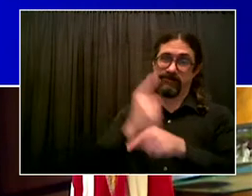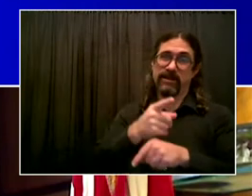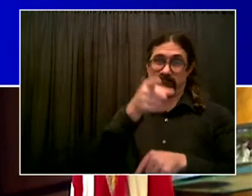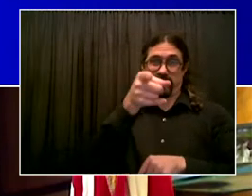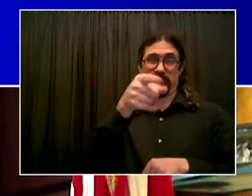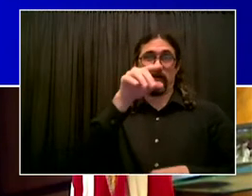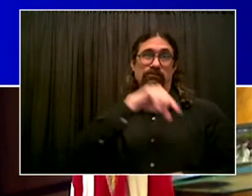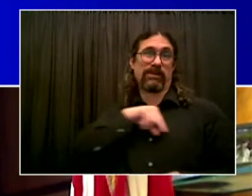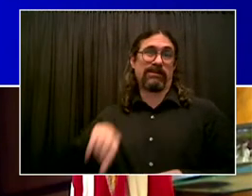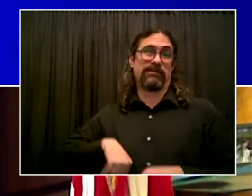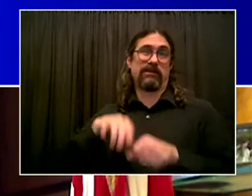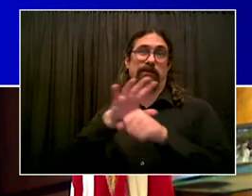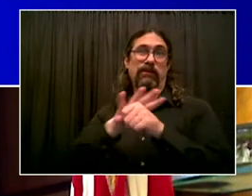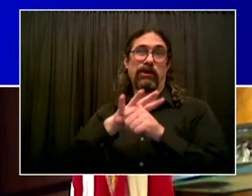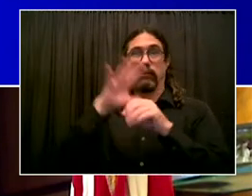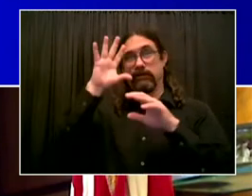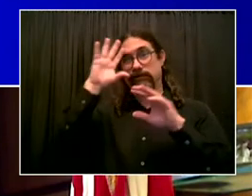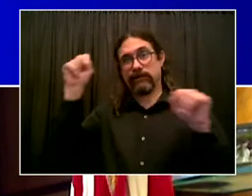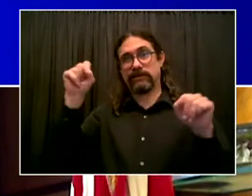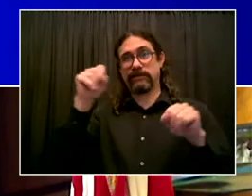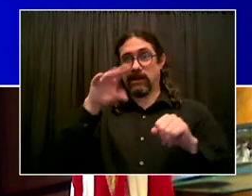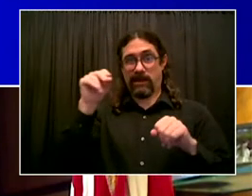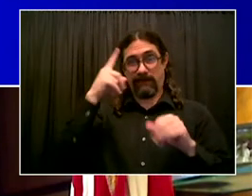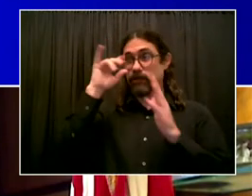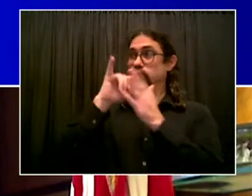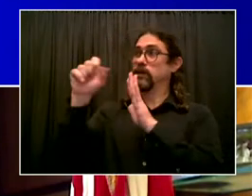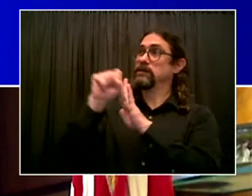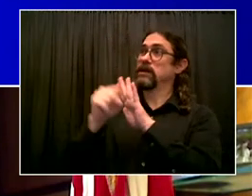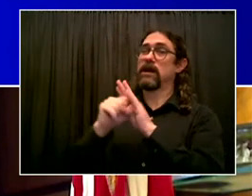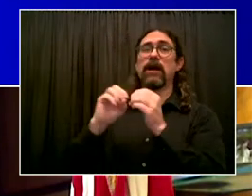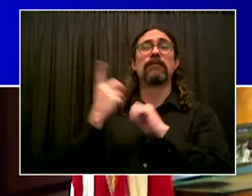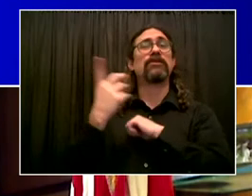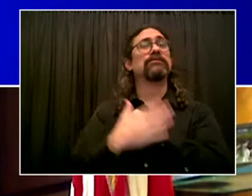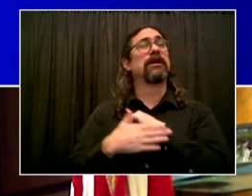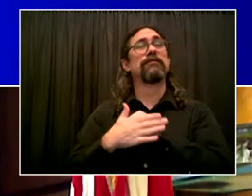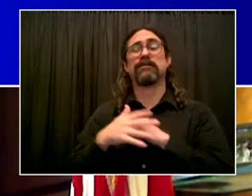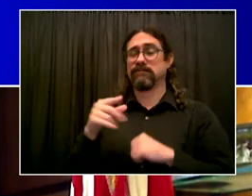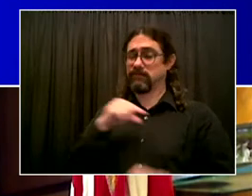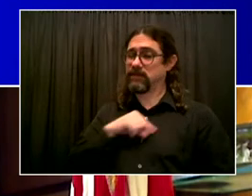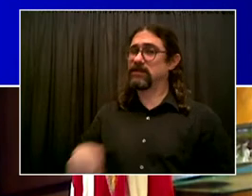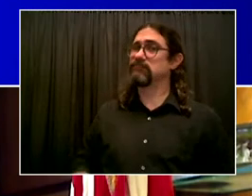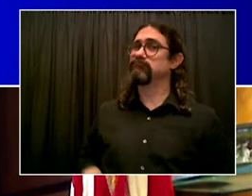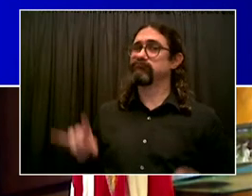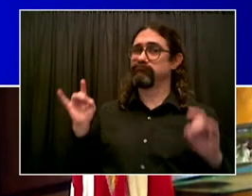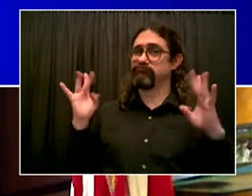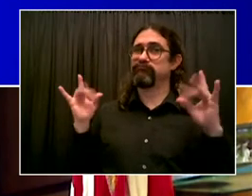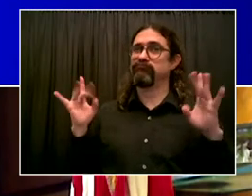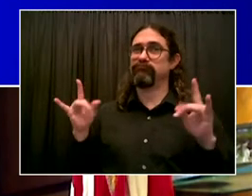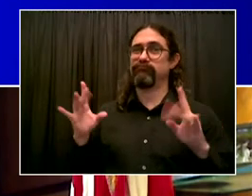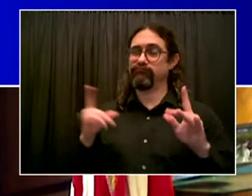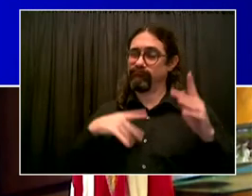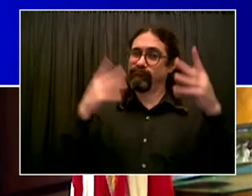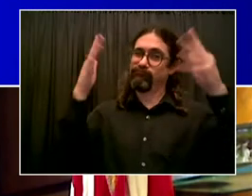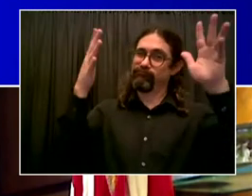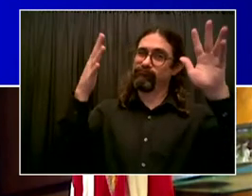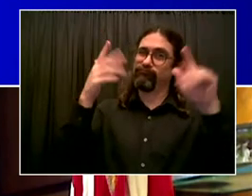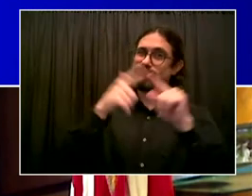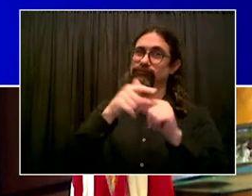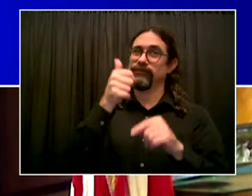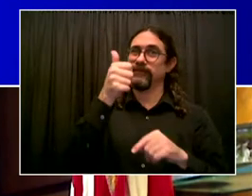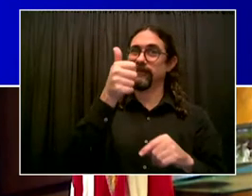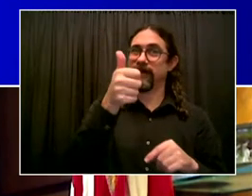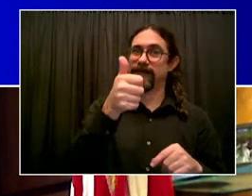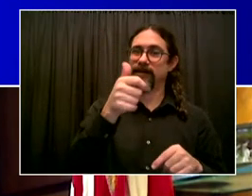Queens is the tip of the spear, and I commend you for all the efforts you've done. I know you've been out there personally, really encouraging